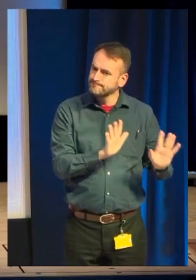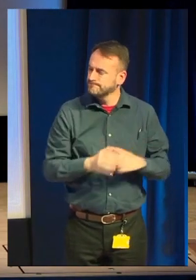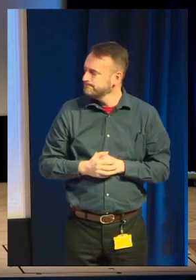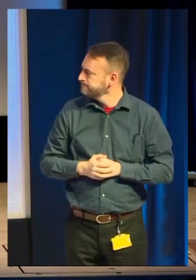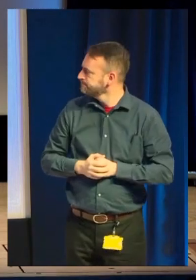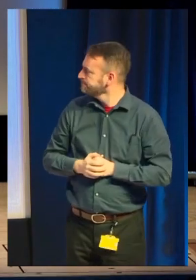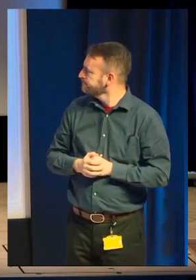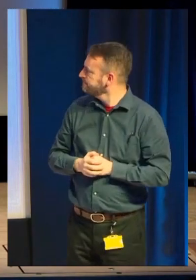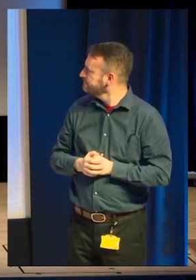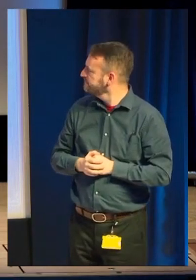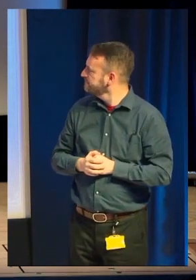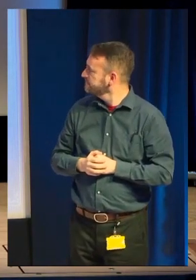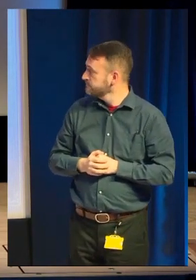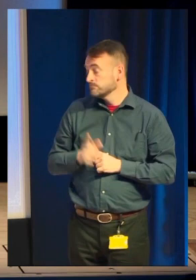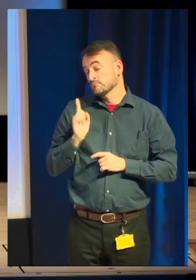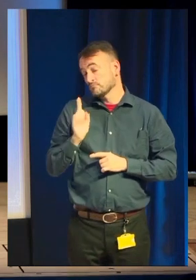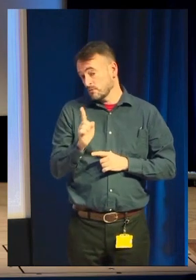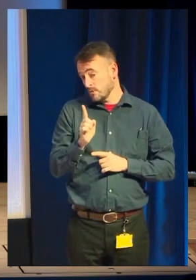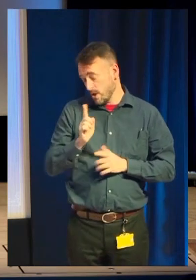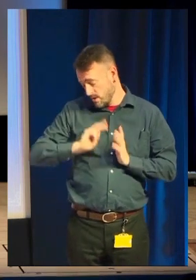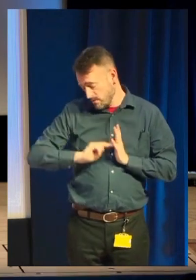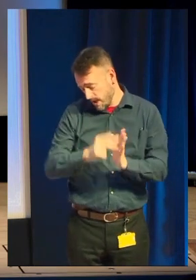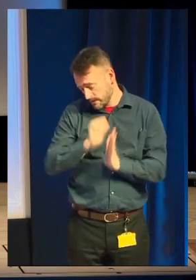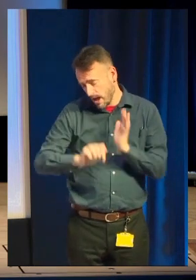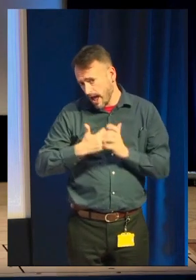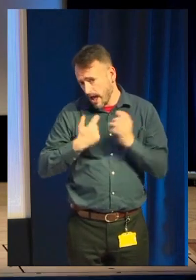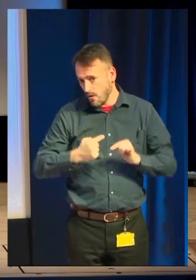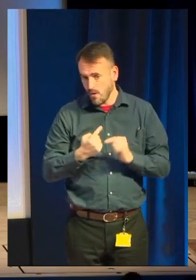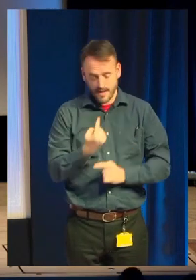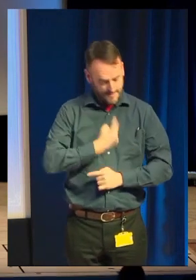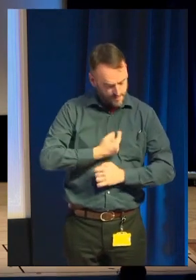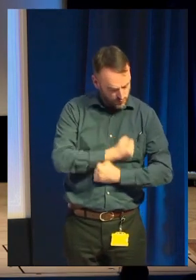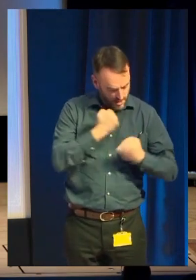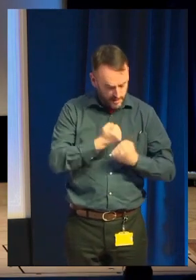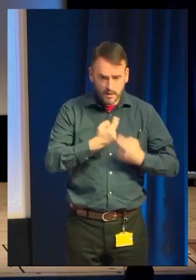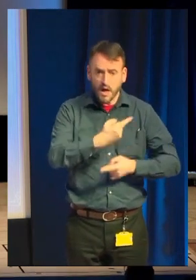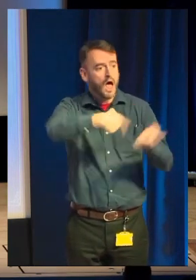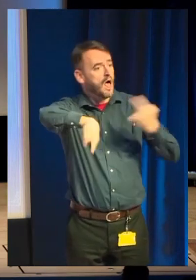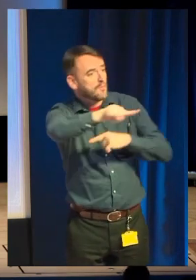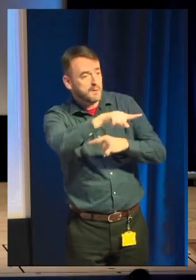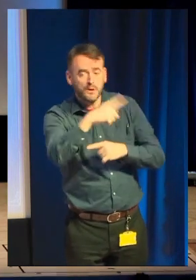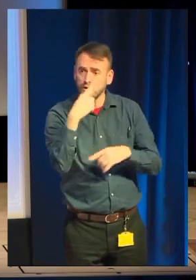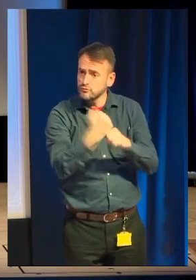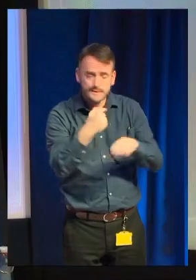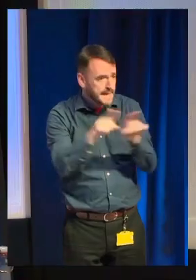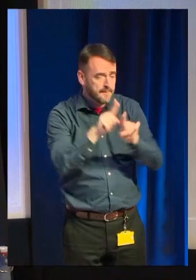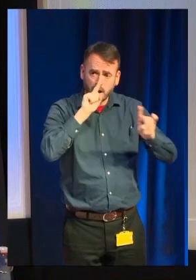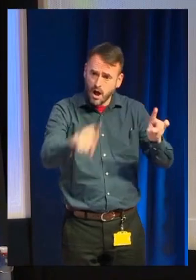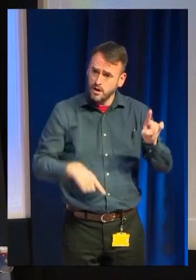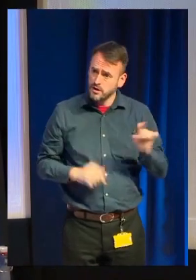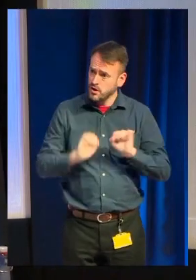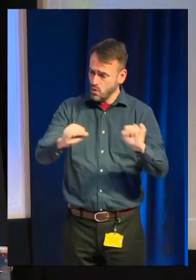So start with your own strengths. No one else can do what you're doing. No one can make the game that you're making.